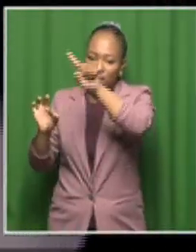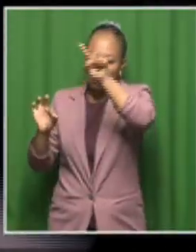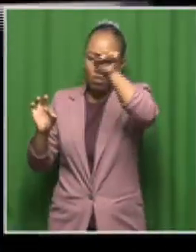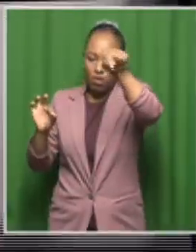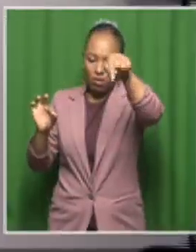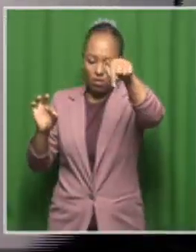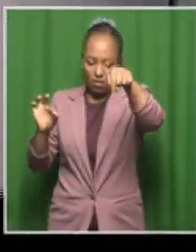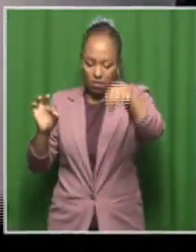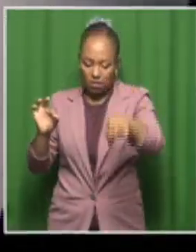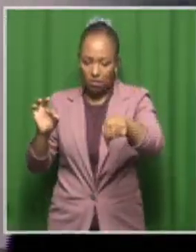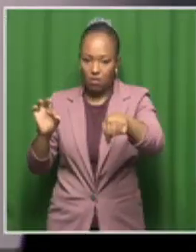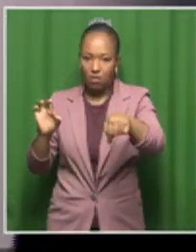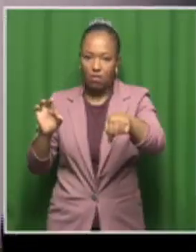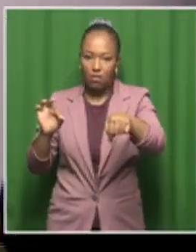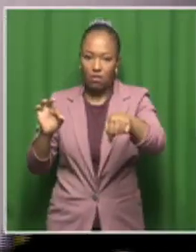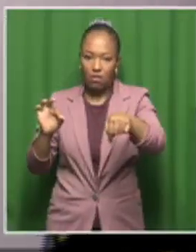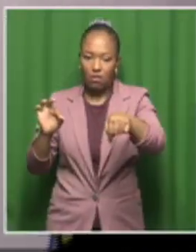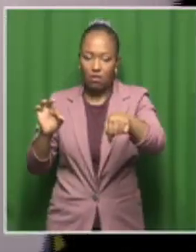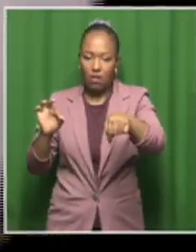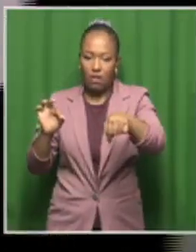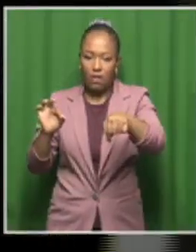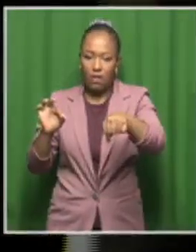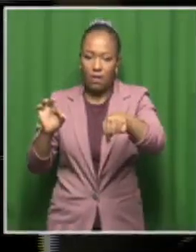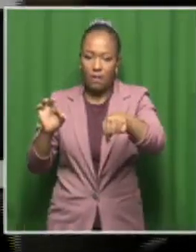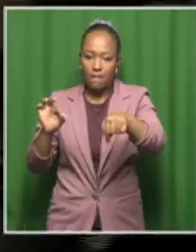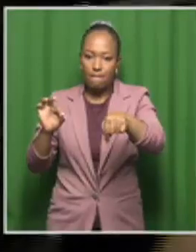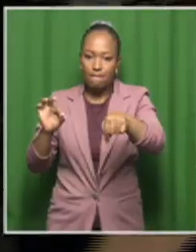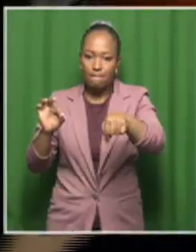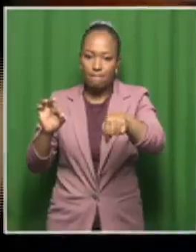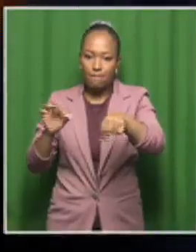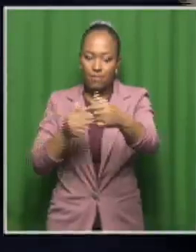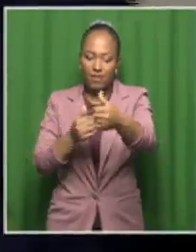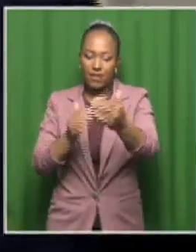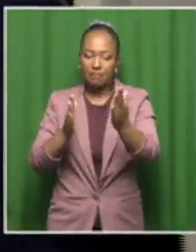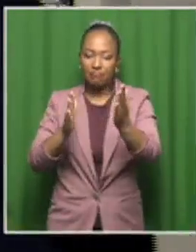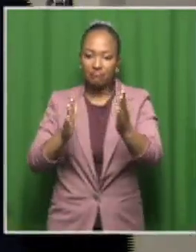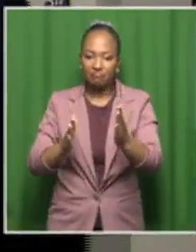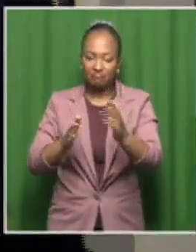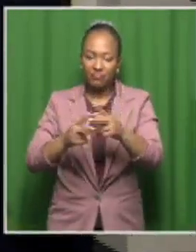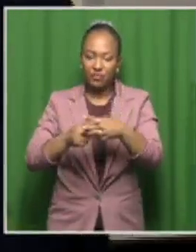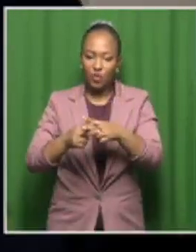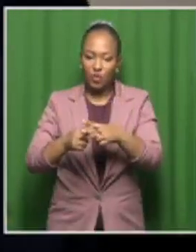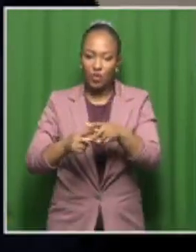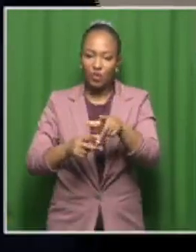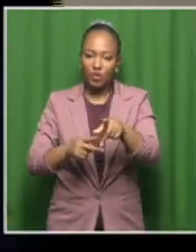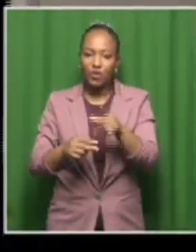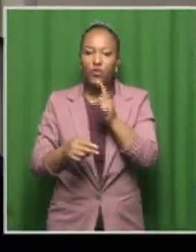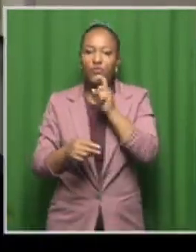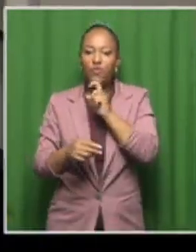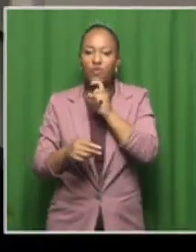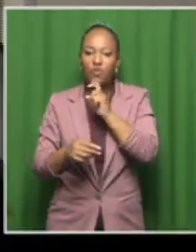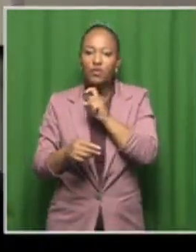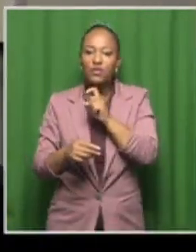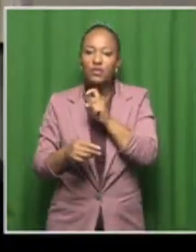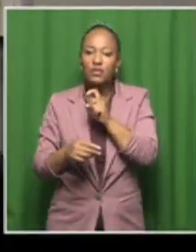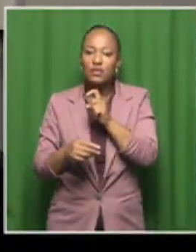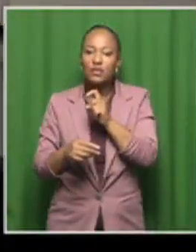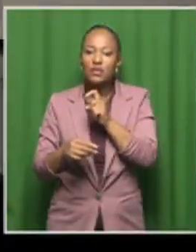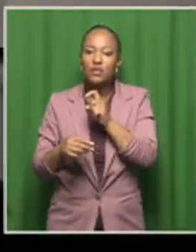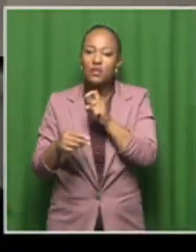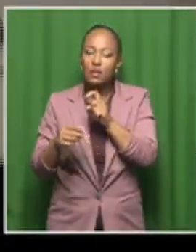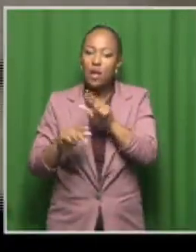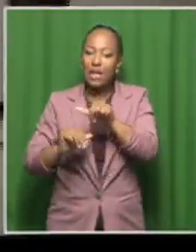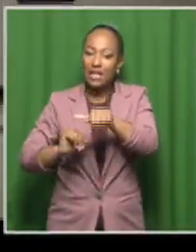And it will go through into the instrument. And this instrument uses two columns that are in cirrus.